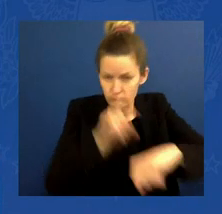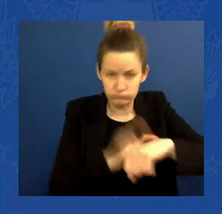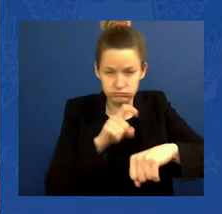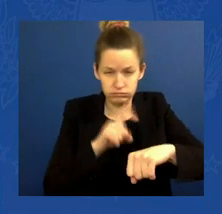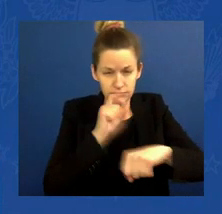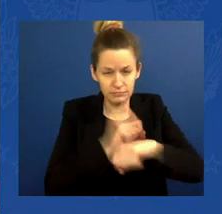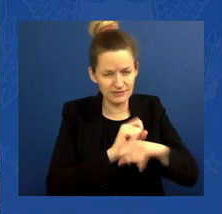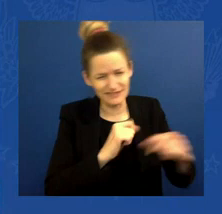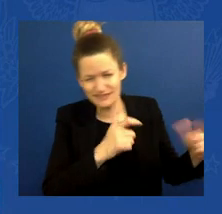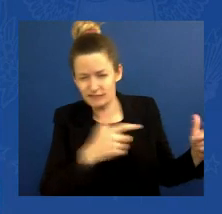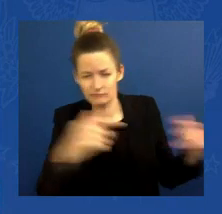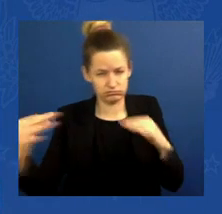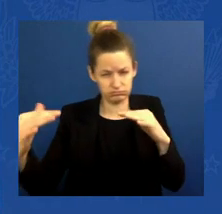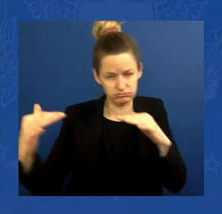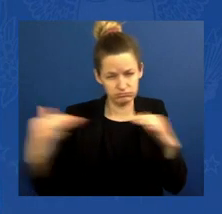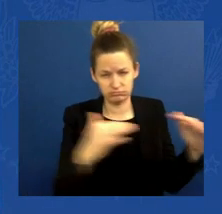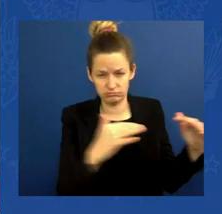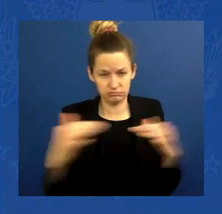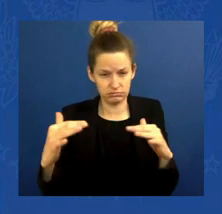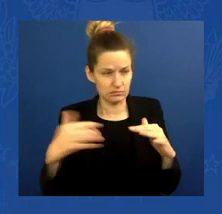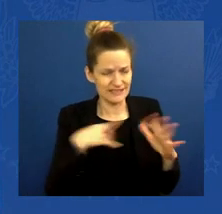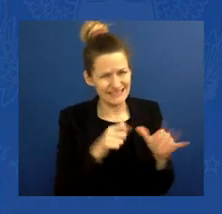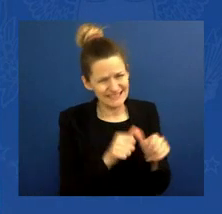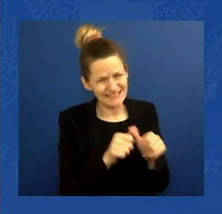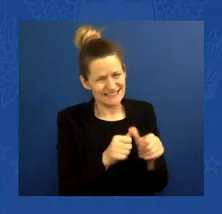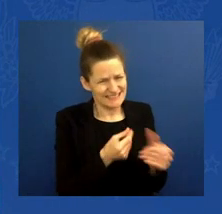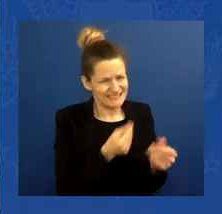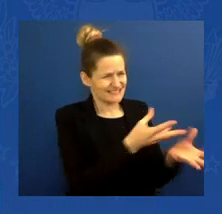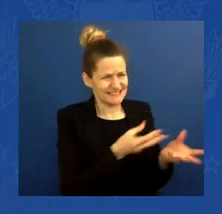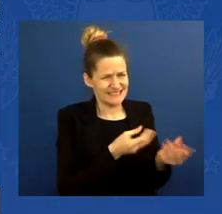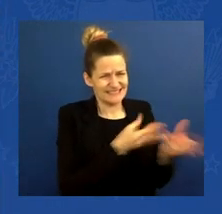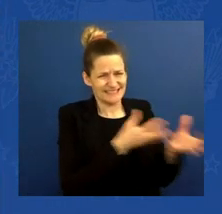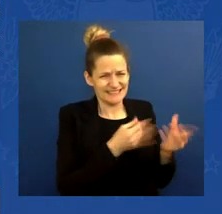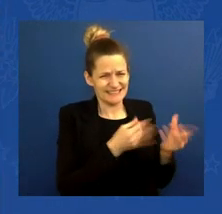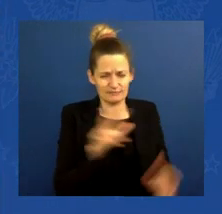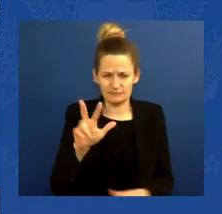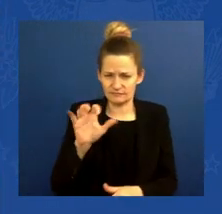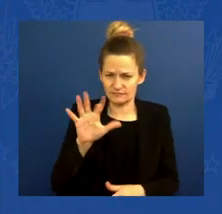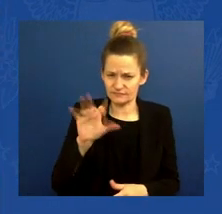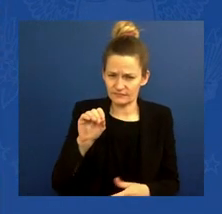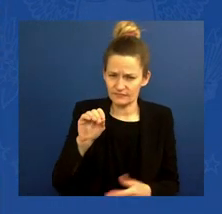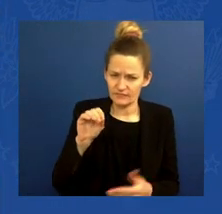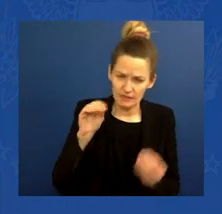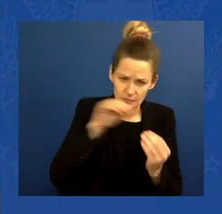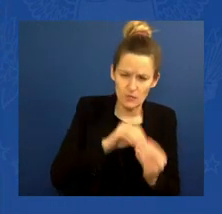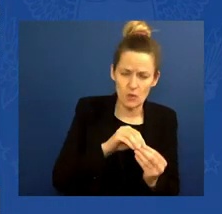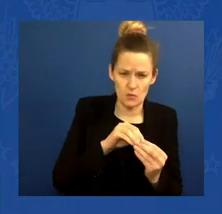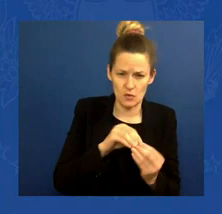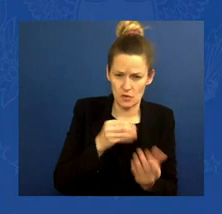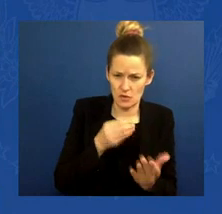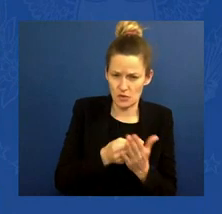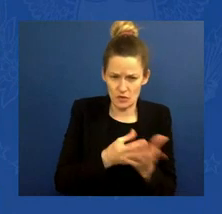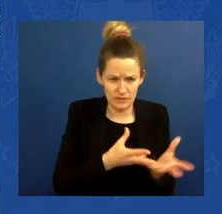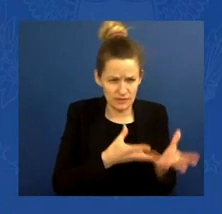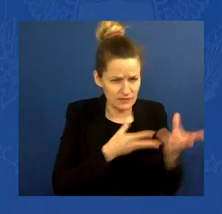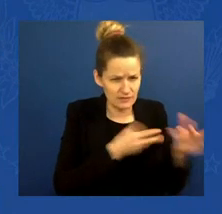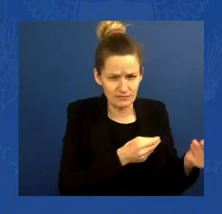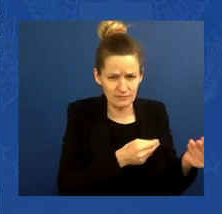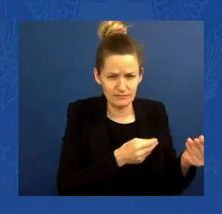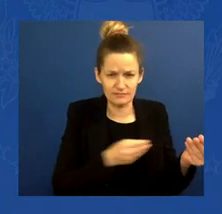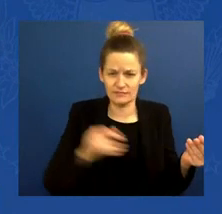Hundreds of anti-air systems, thousands of anti-tank weapons, transport helicopters, armed patrol boats,